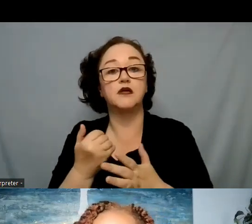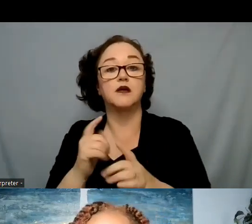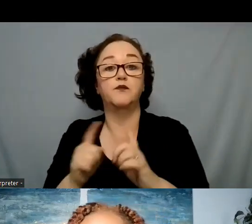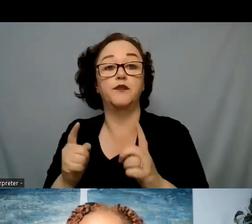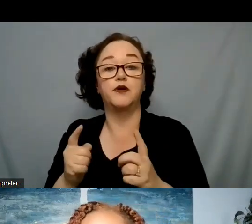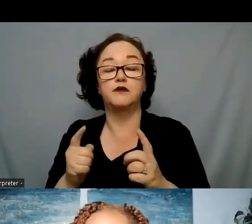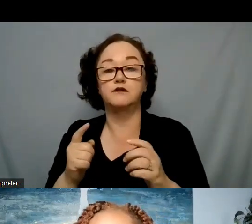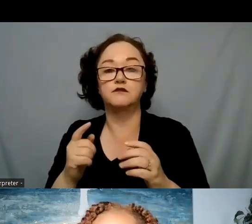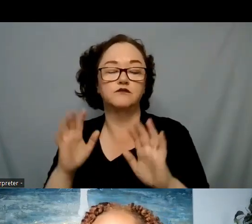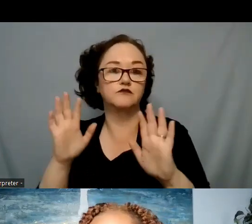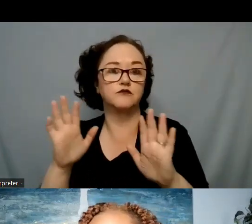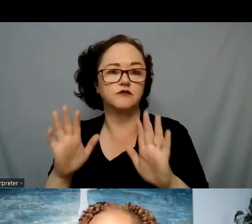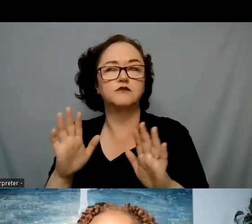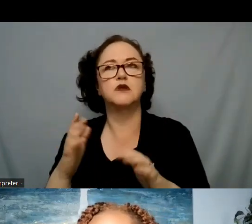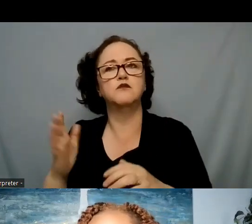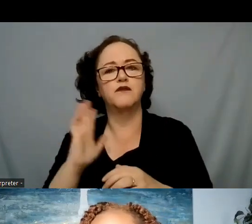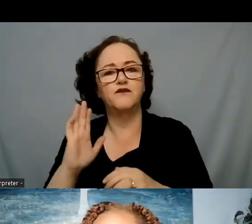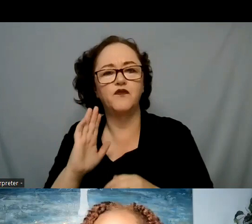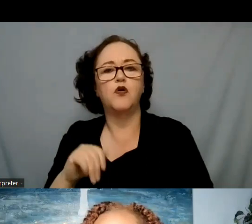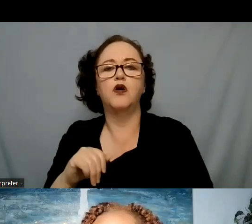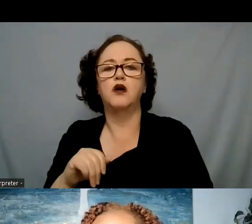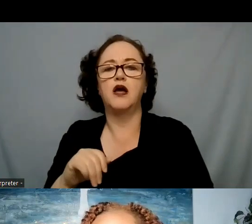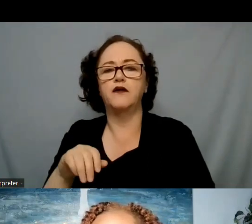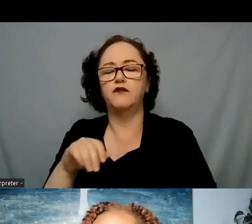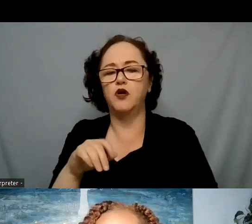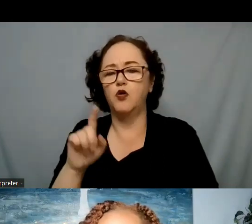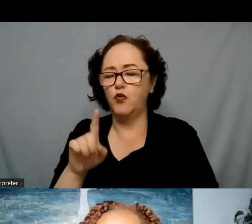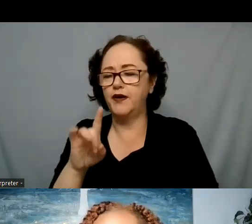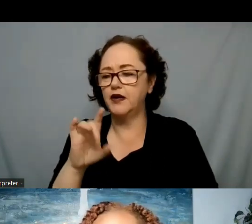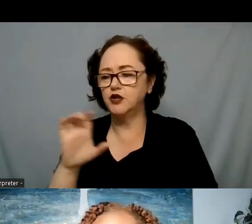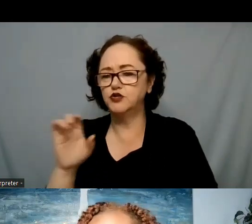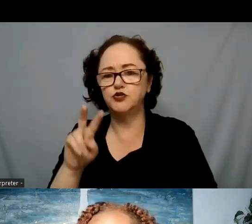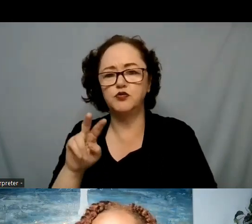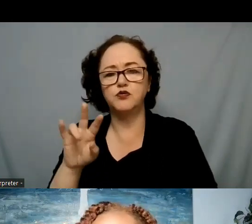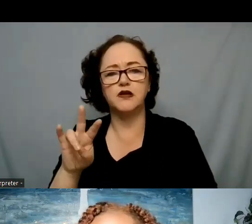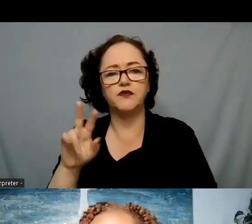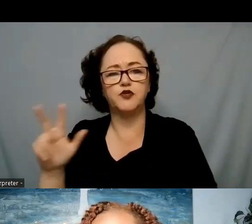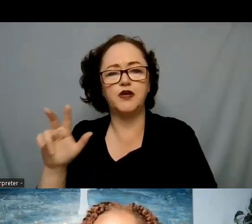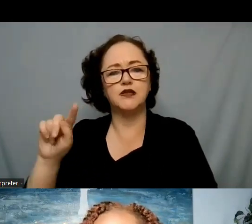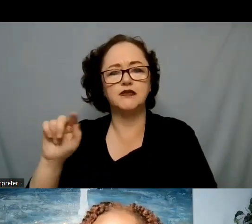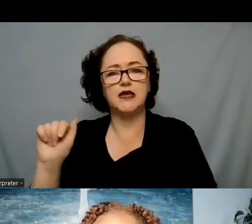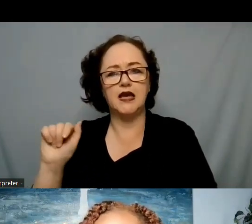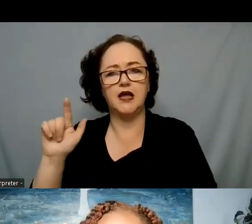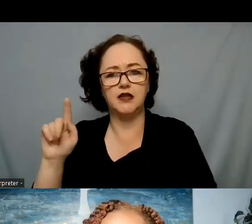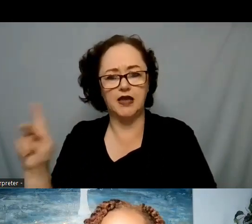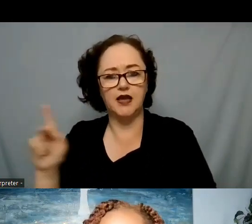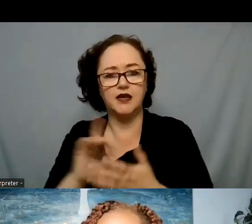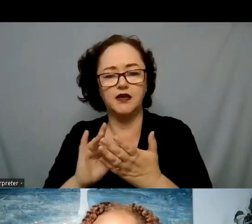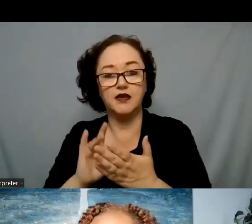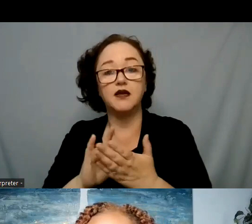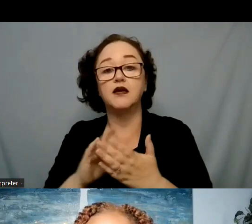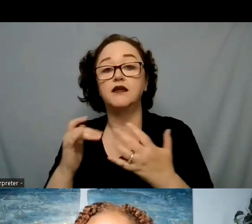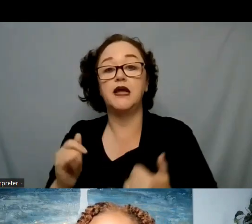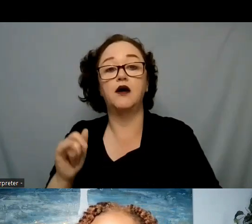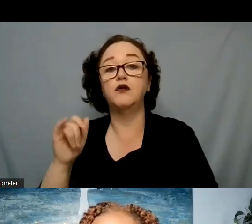to have the 1-800-273-TALK but there is now the just texting or calling 988 for